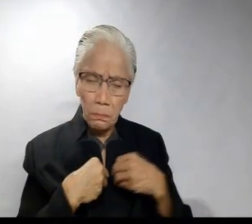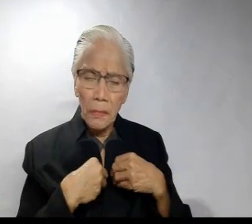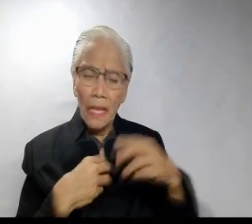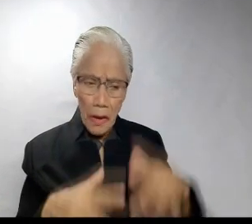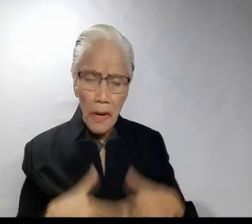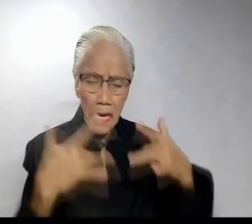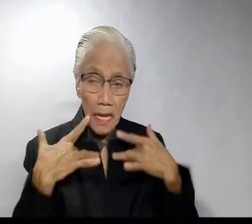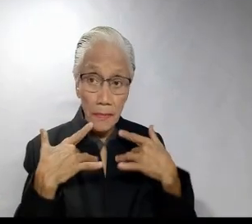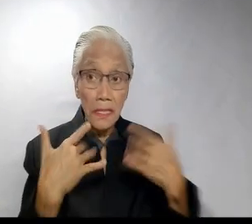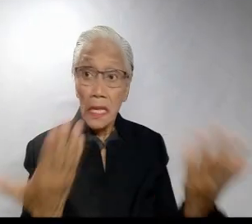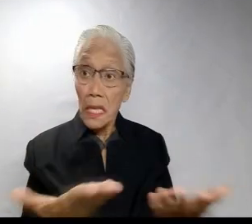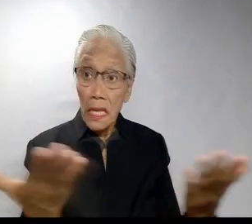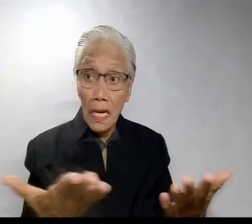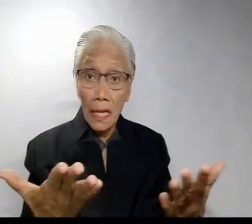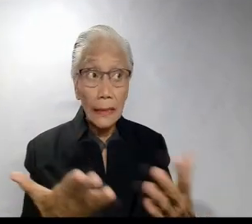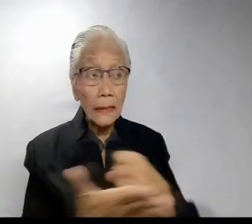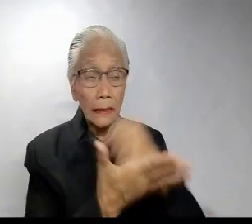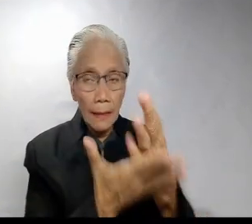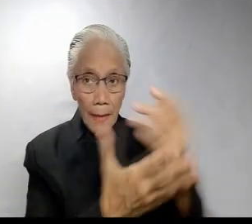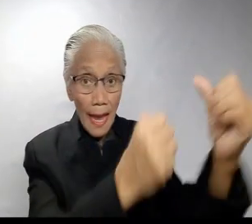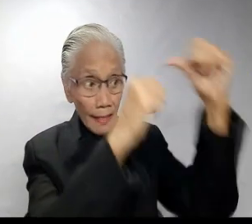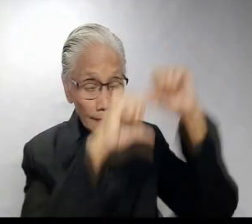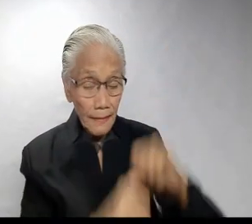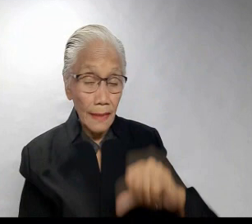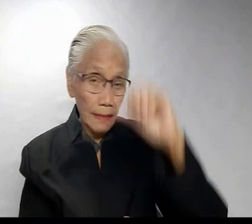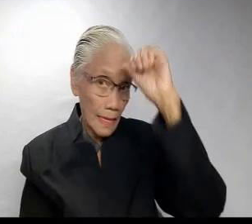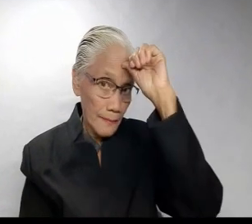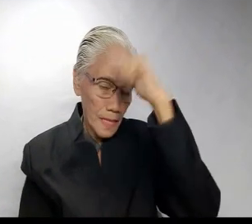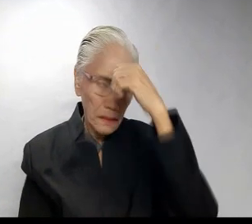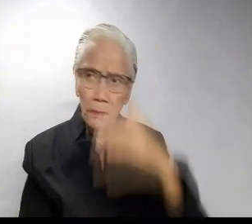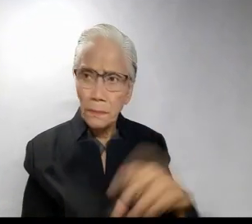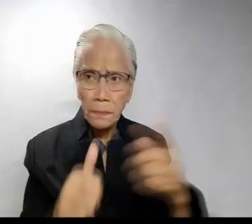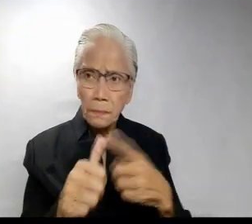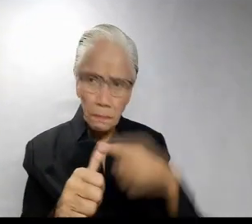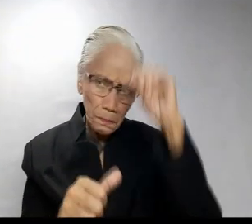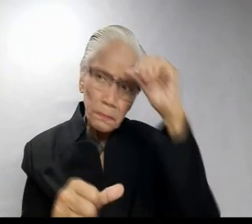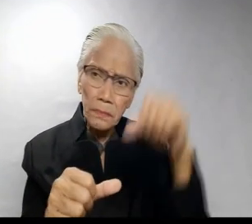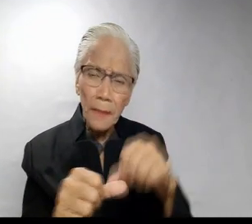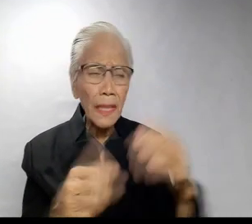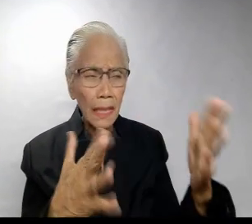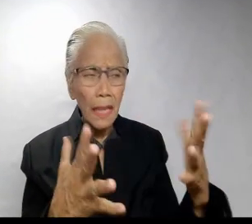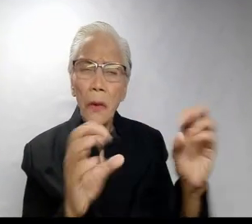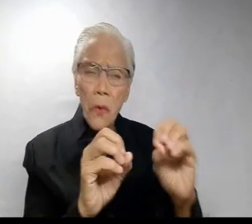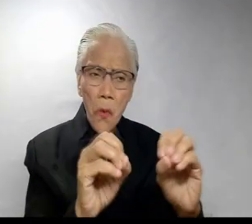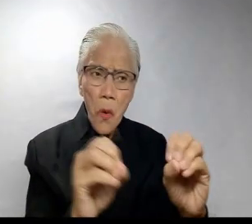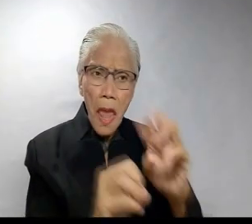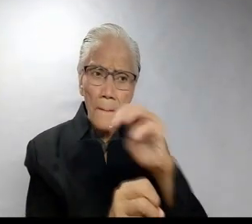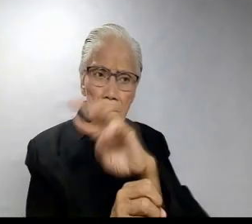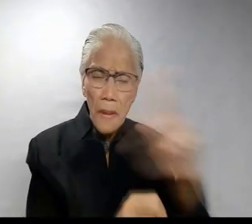third, amend our lives. Here are some Advent reminders. First,